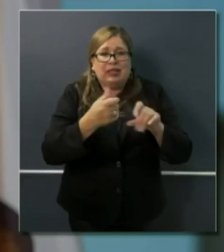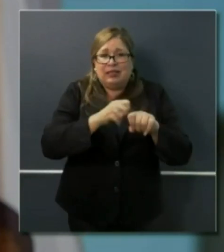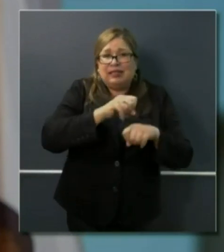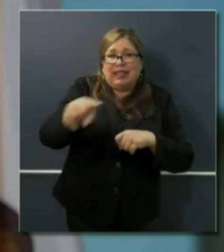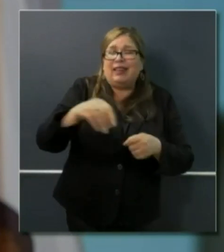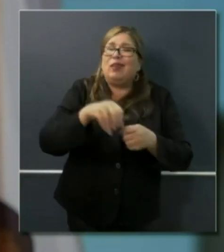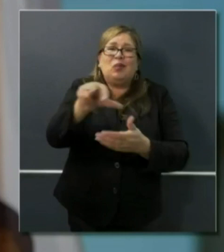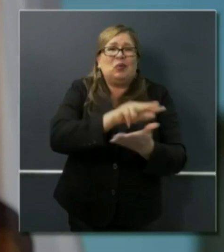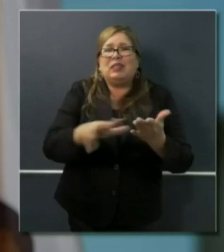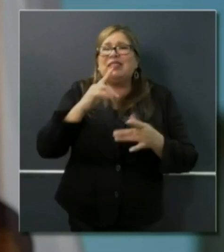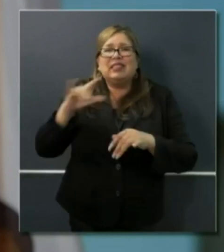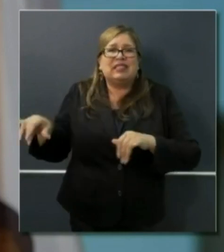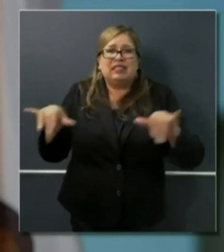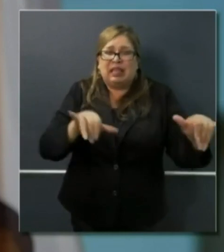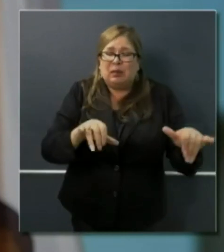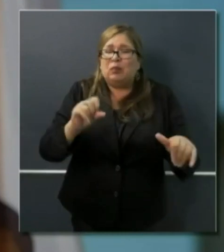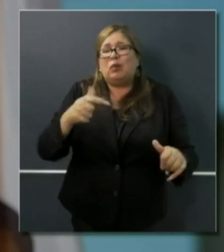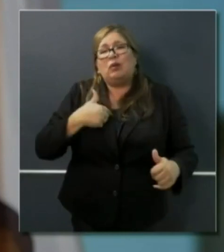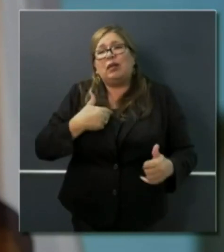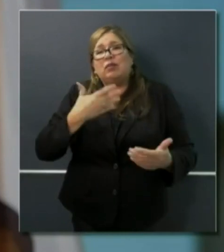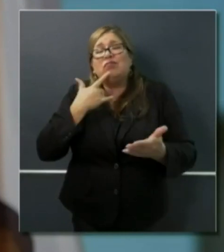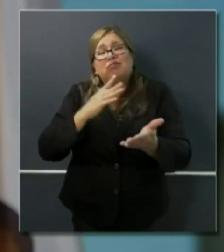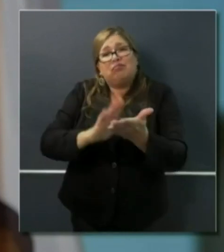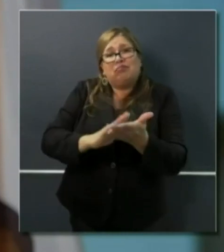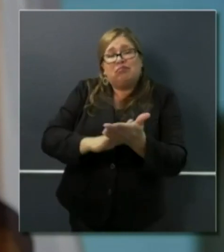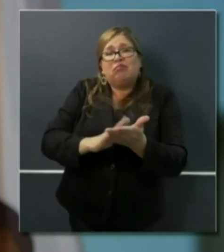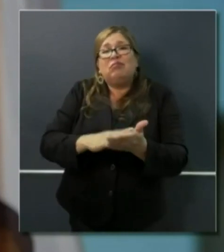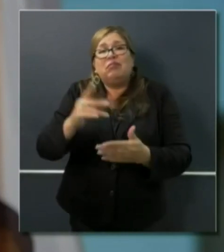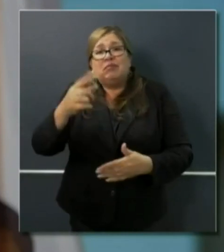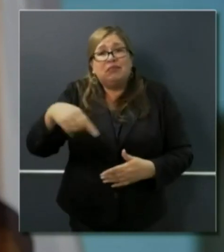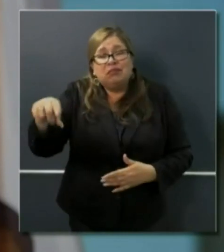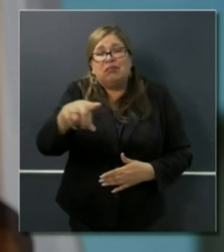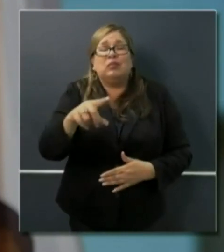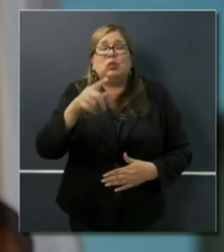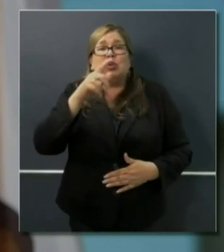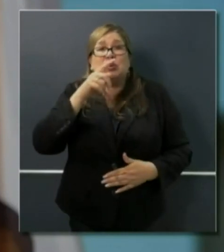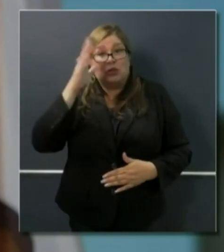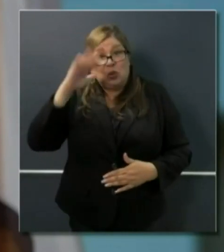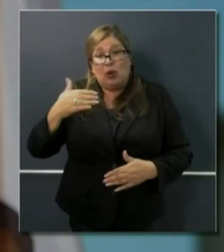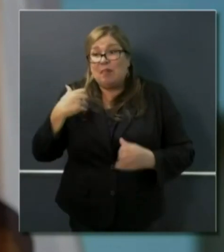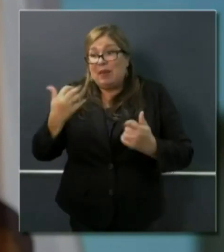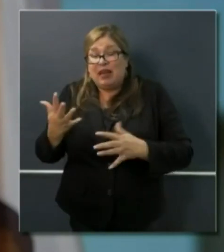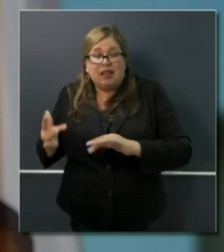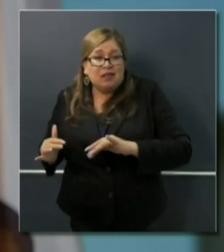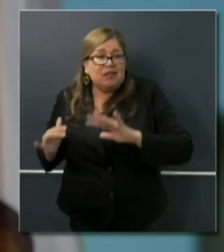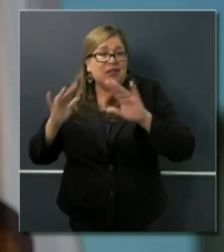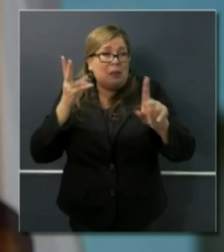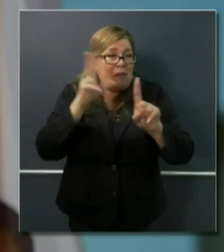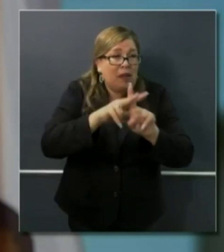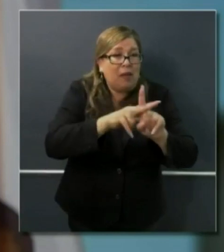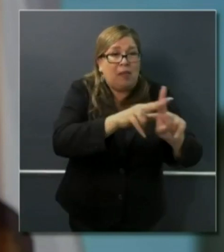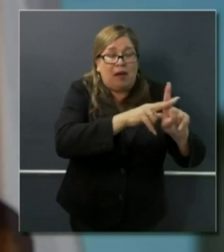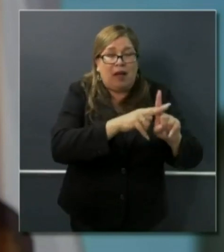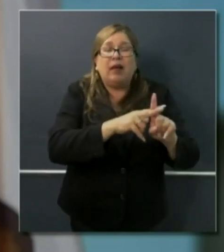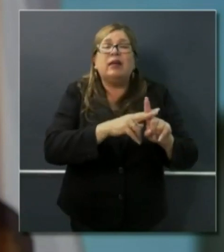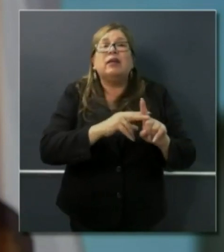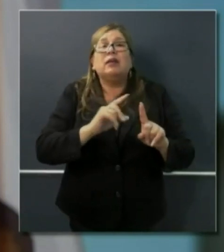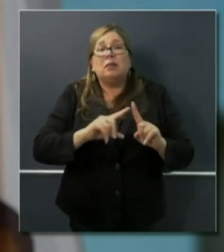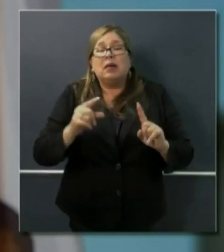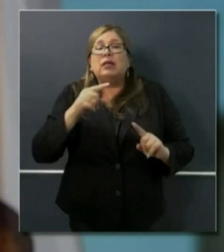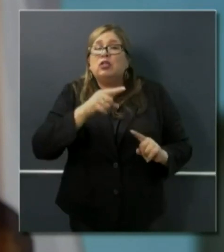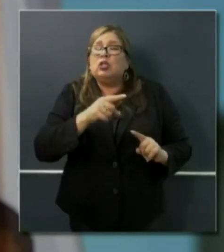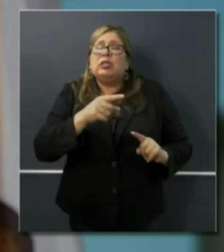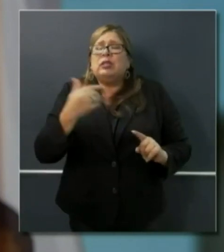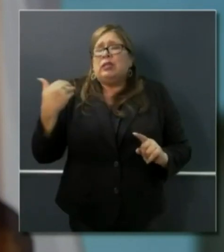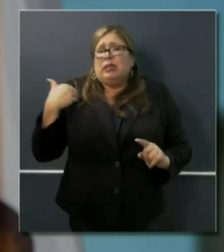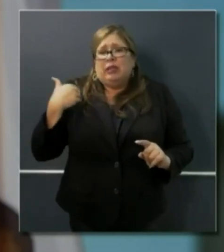just want to applaud her for her capacity to surge those efforts. We started, she started intentionally, by not focusing on the call